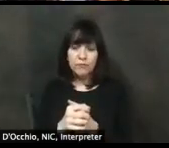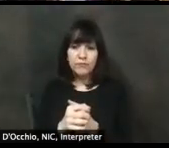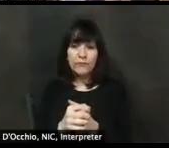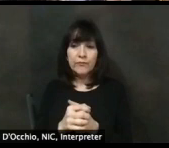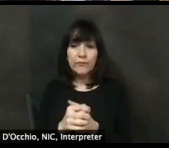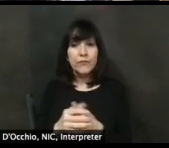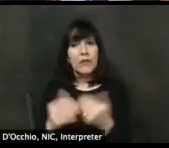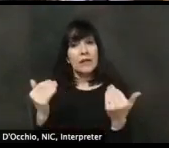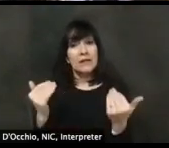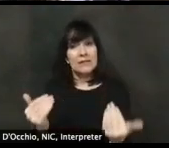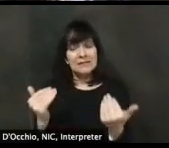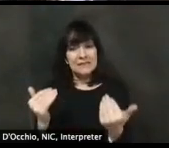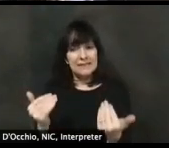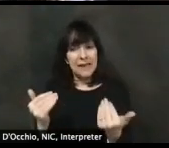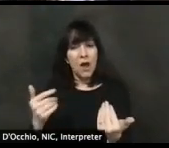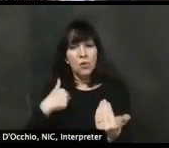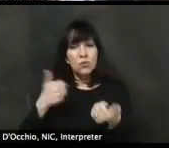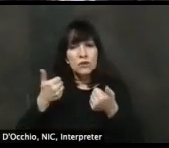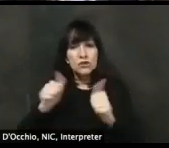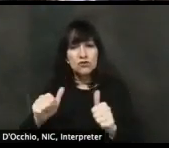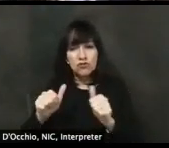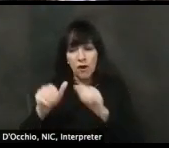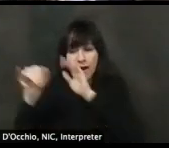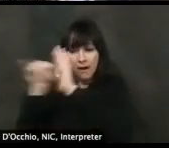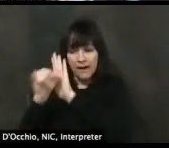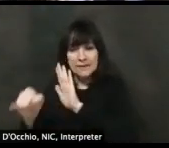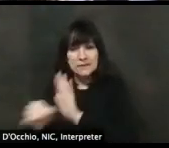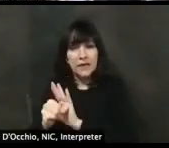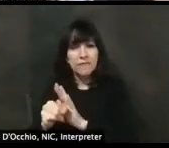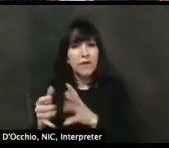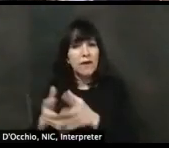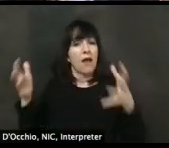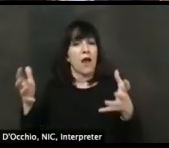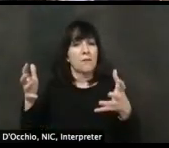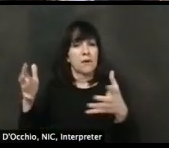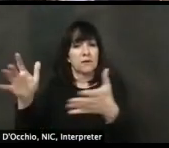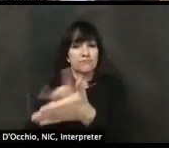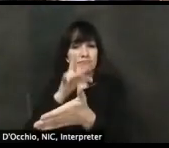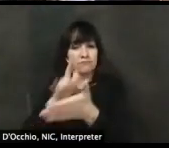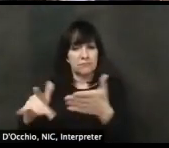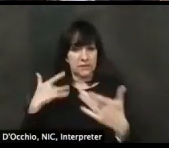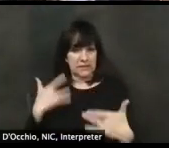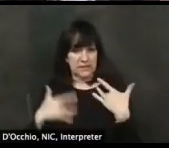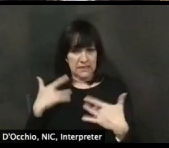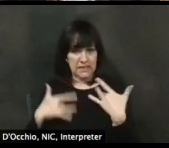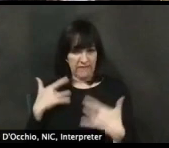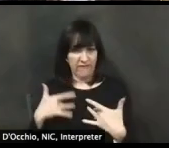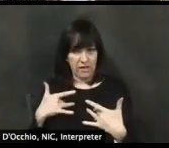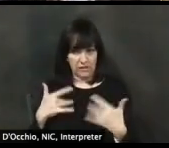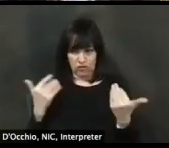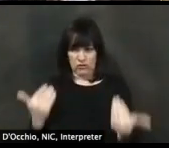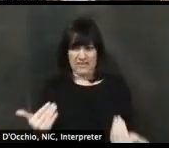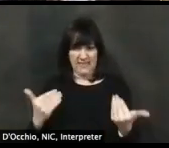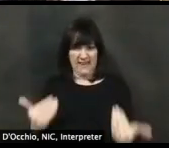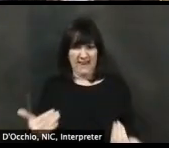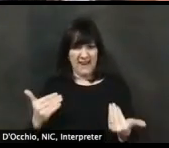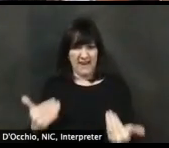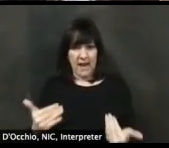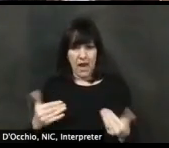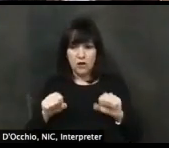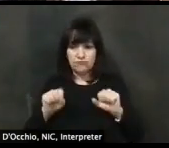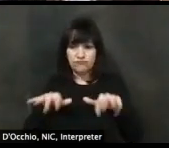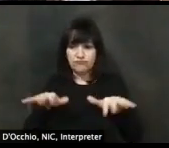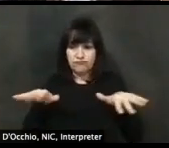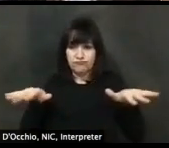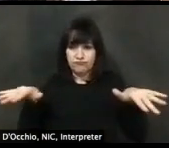you know, how much infection is in the community, but also so we can do everything we can to keep the reproductive rate of this virus below